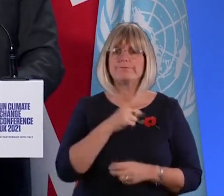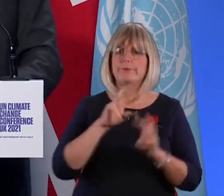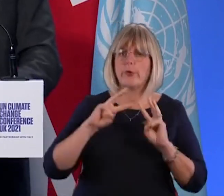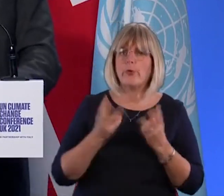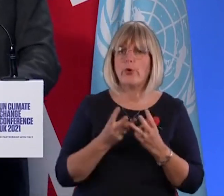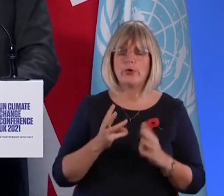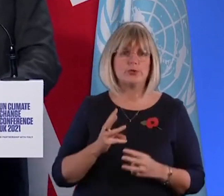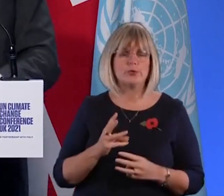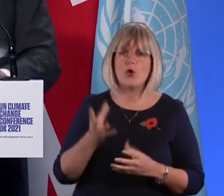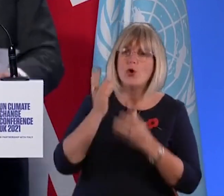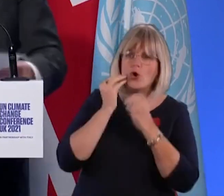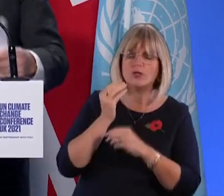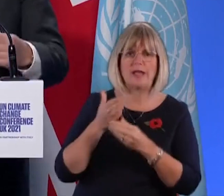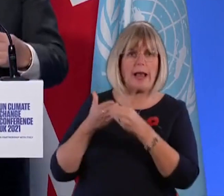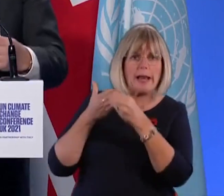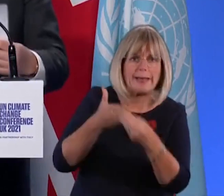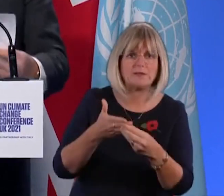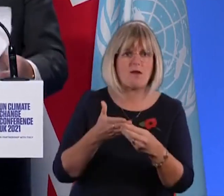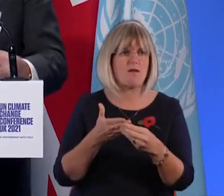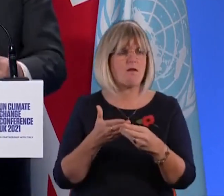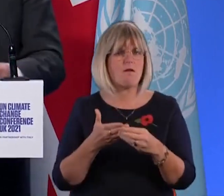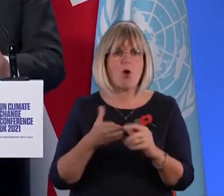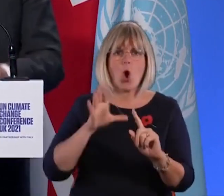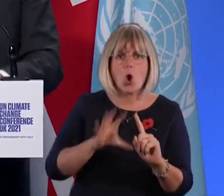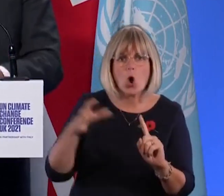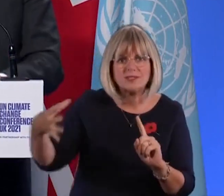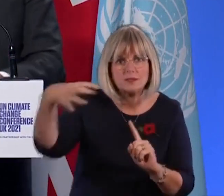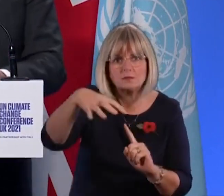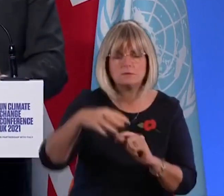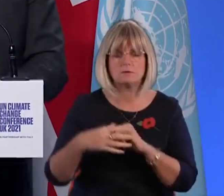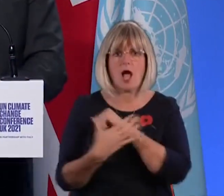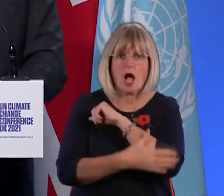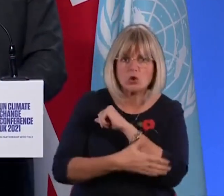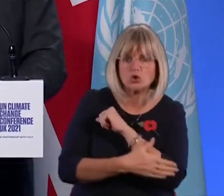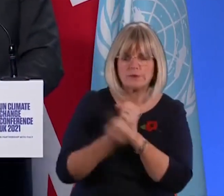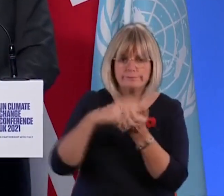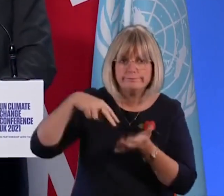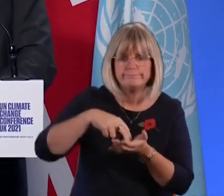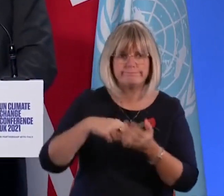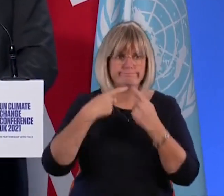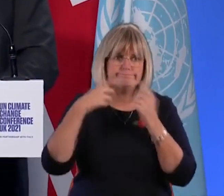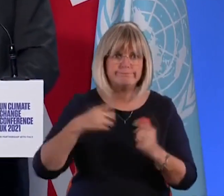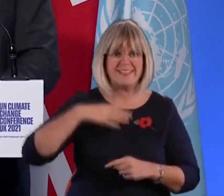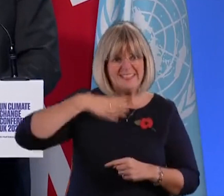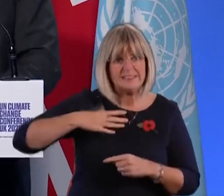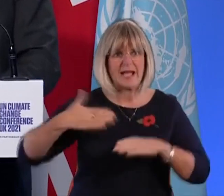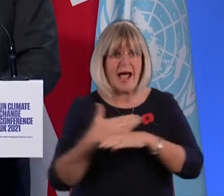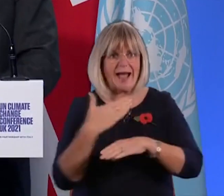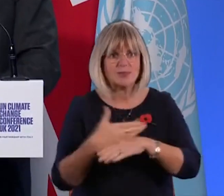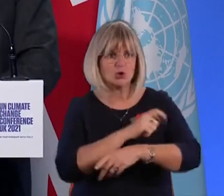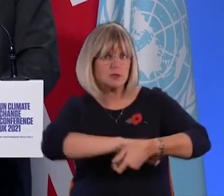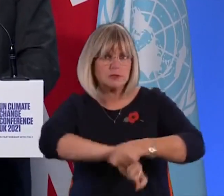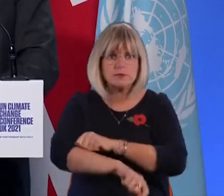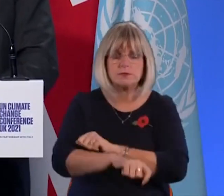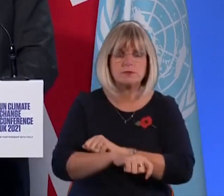the need for action. And the world will find it absolutely incomprehensible if we fail to deliver that. And the